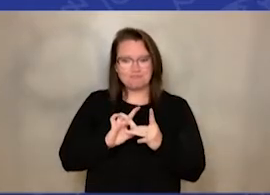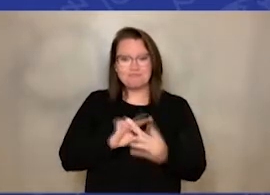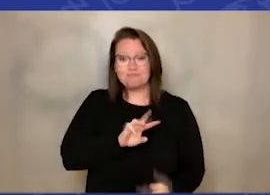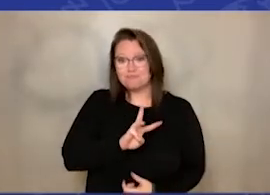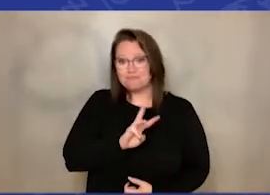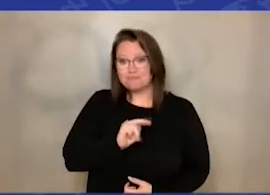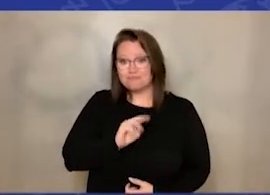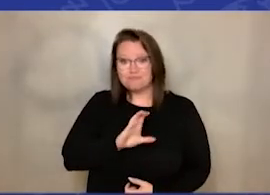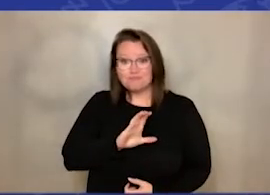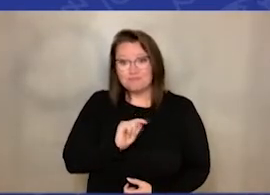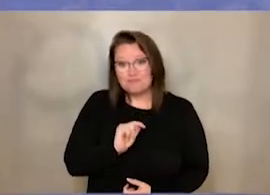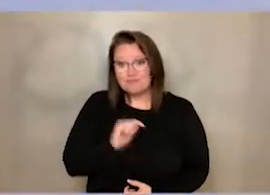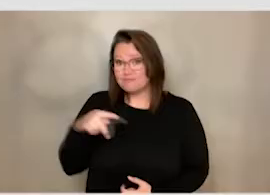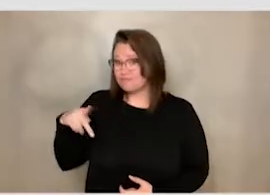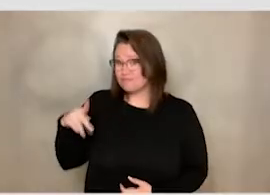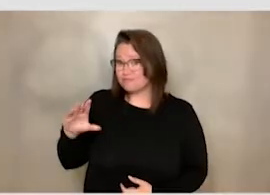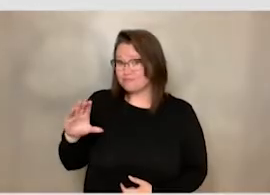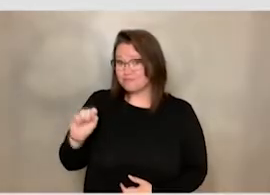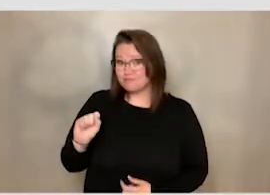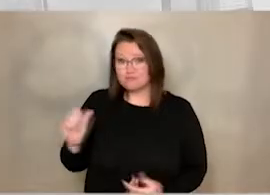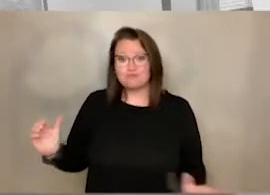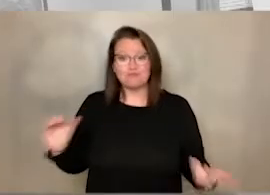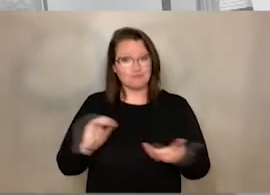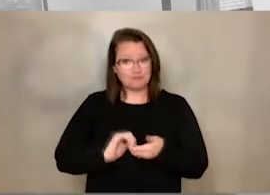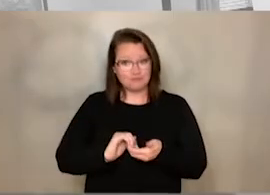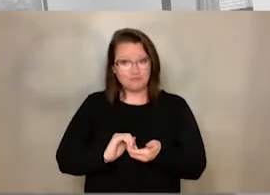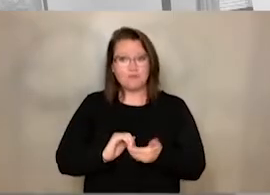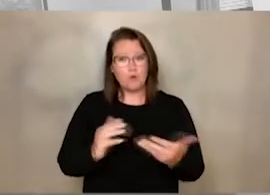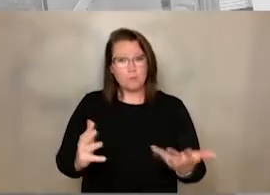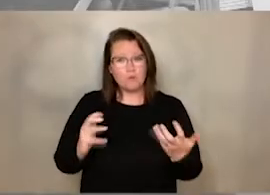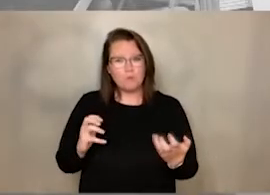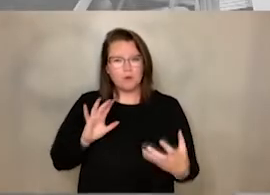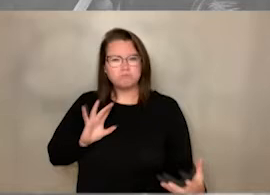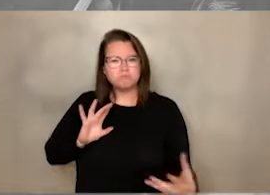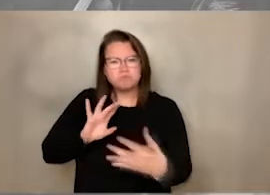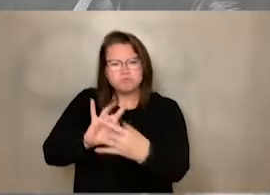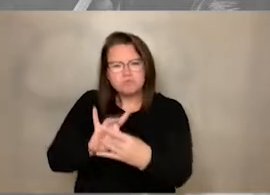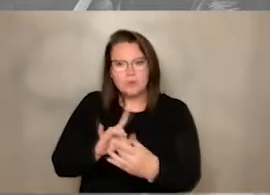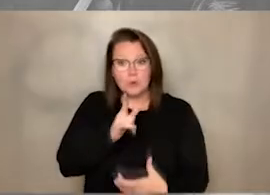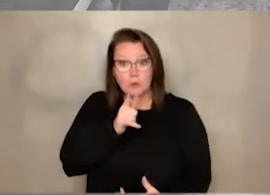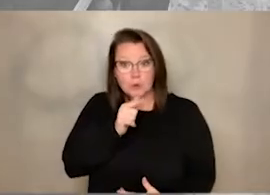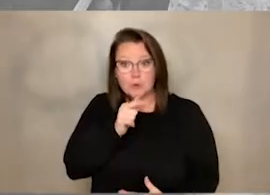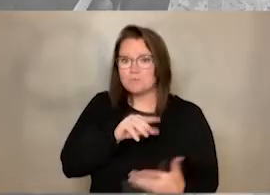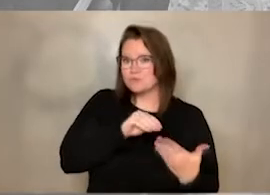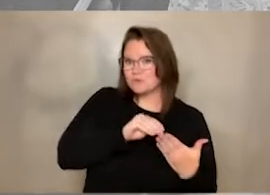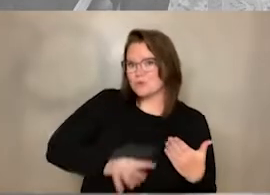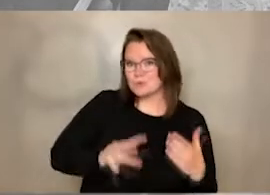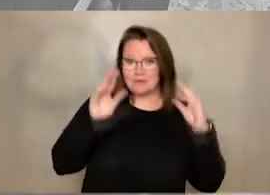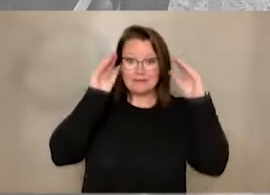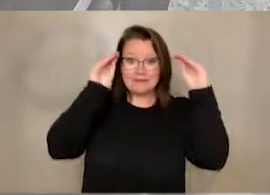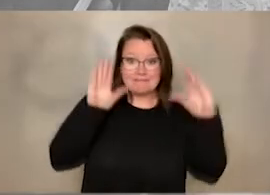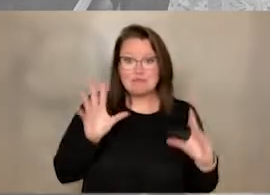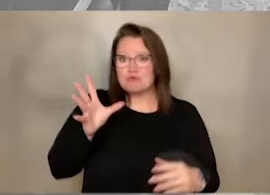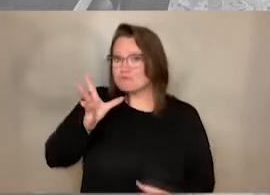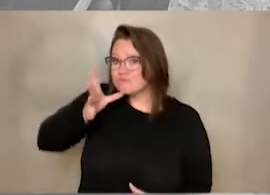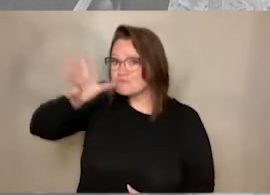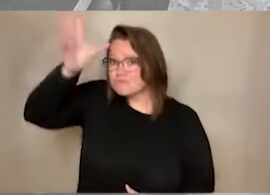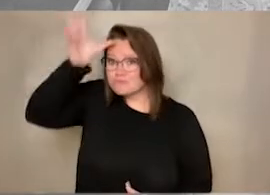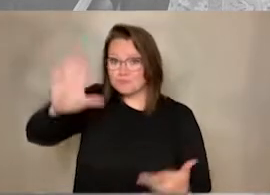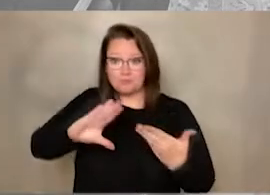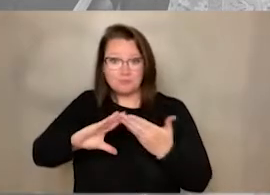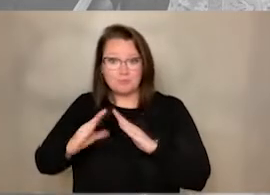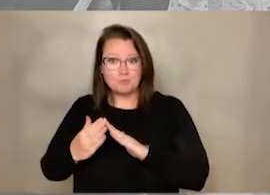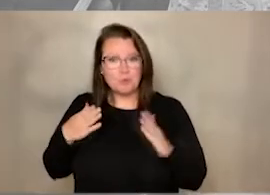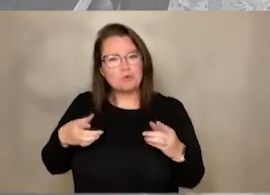a partnership with WNCT and Pitt County Schools. We're here to connect and reconnect with students, teachers, parents, and community